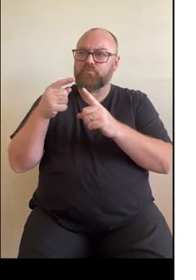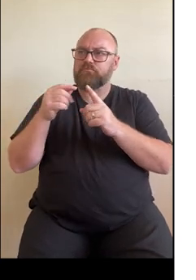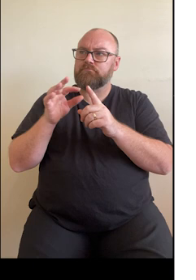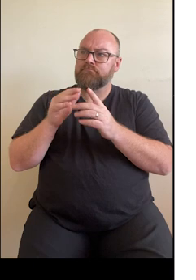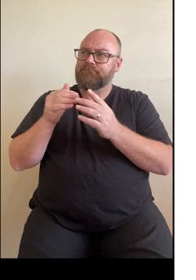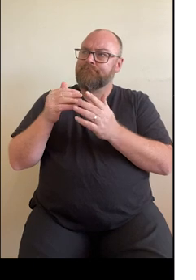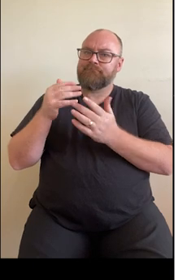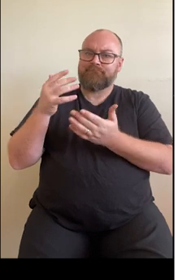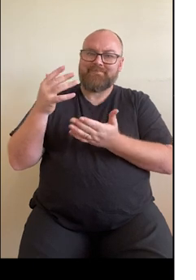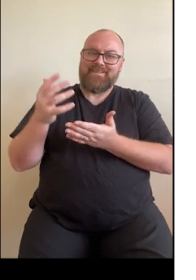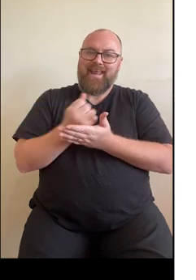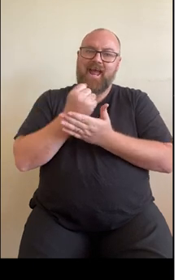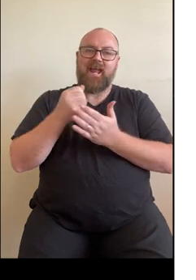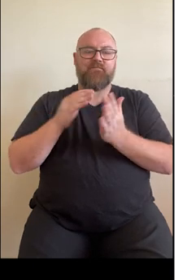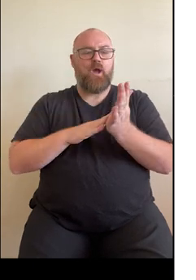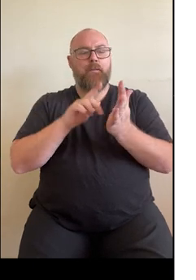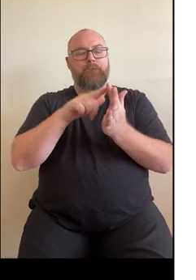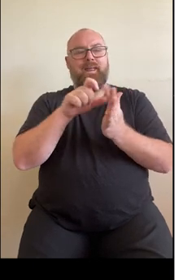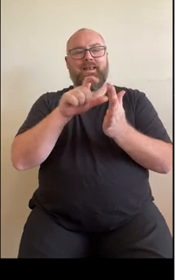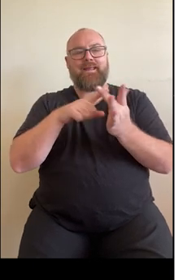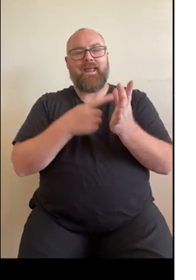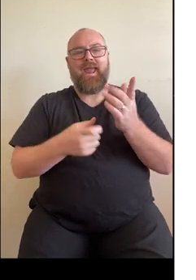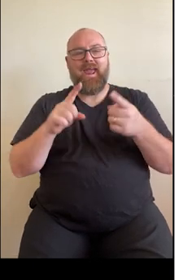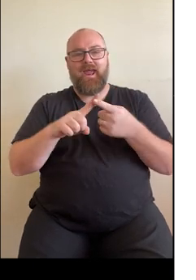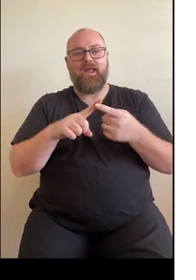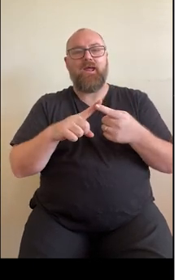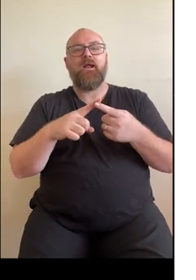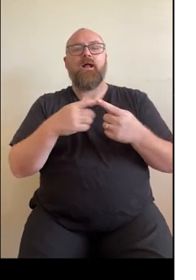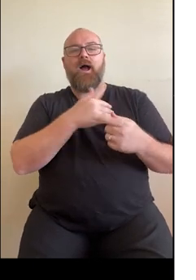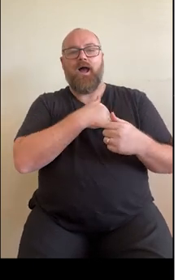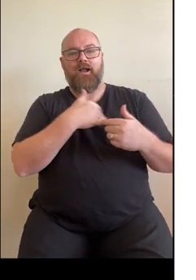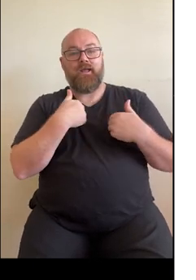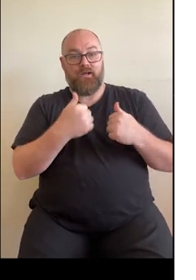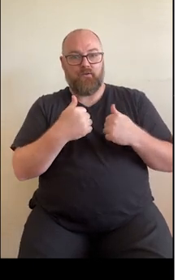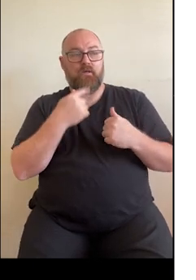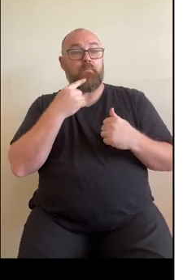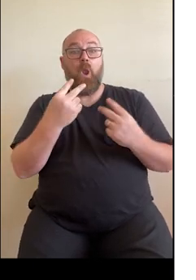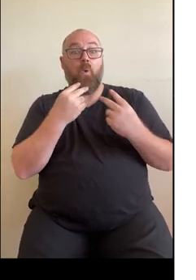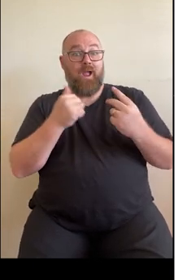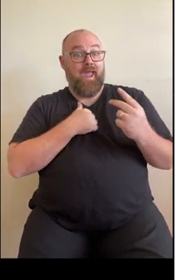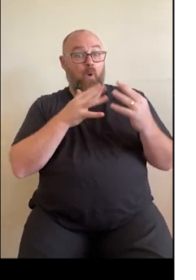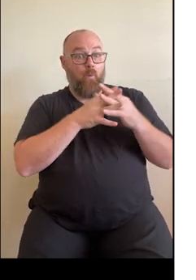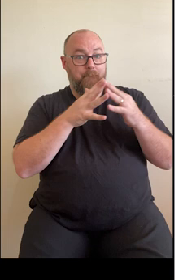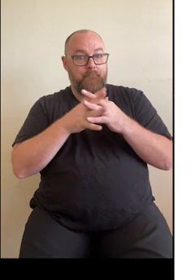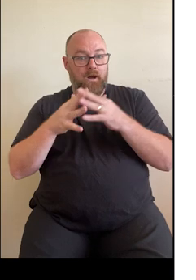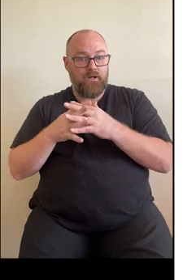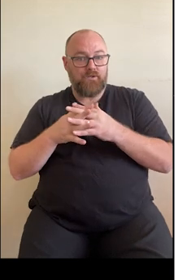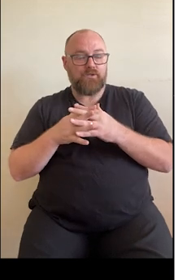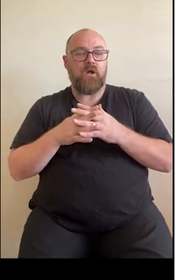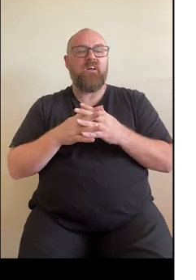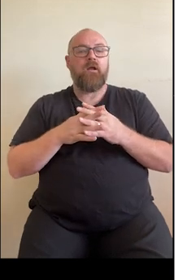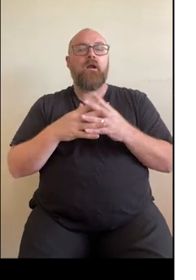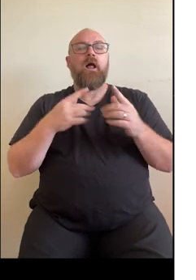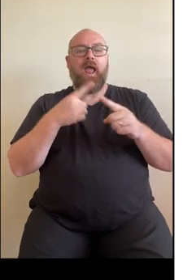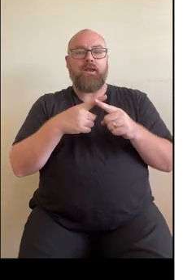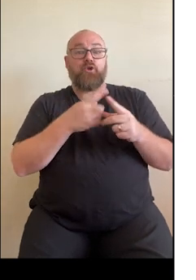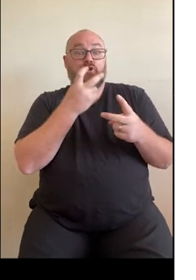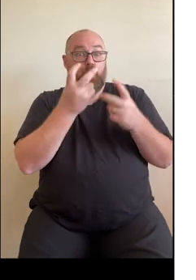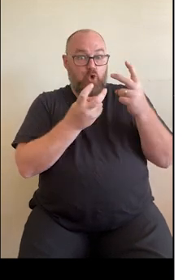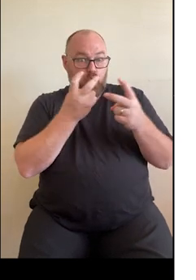save the Medicare Heart Health Check. You can do this by visiting the Heart Foundation webpage and searching